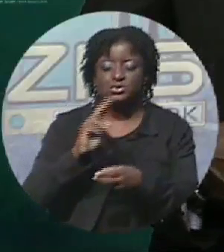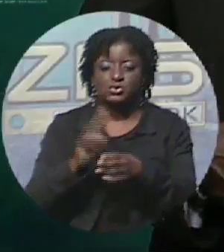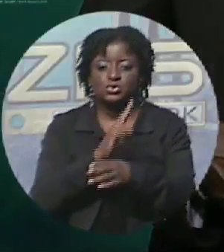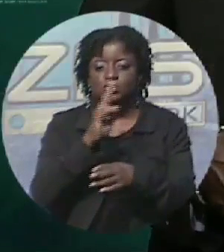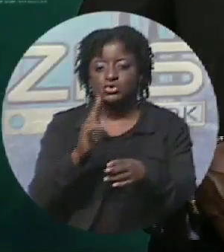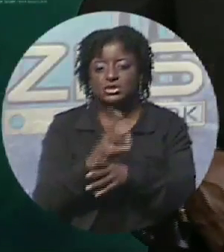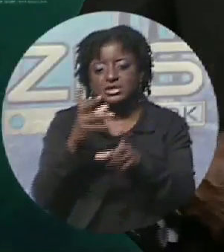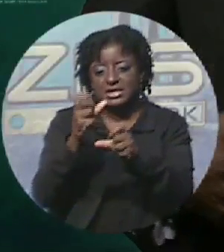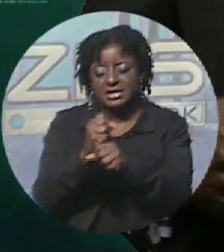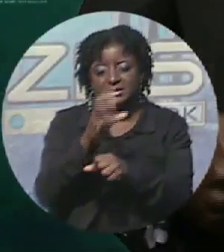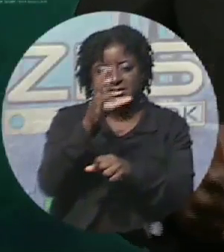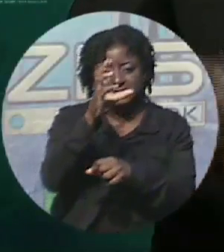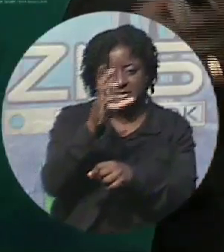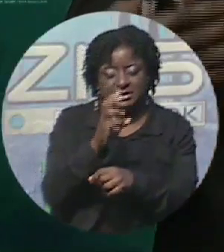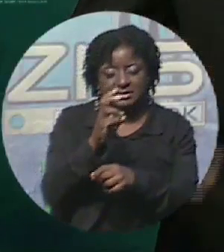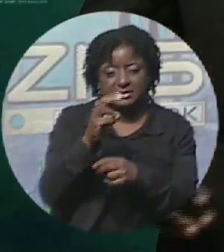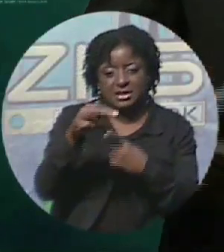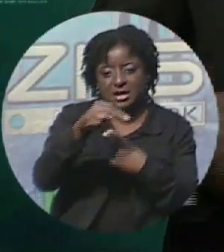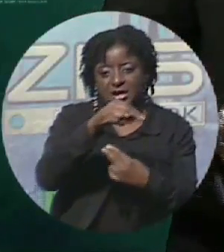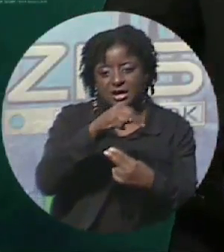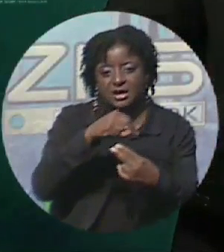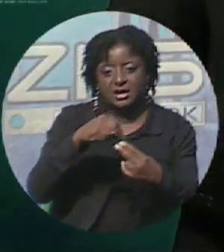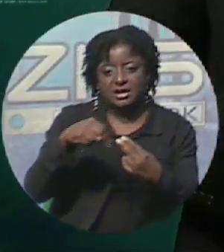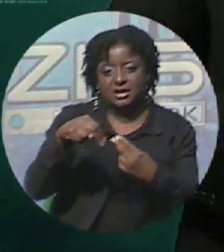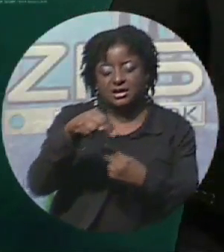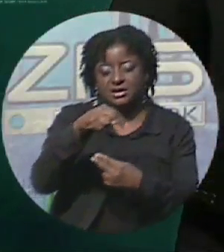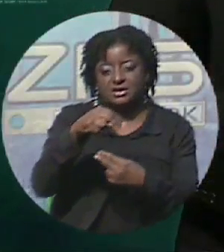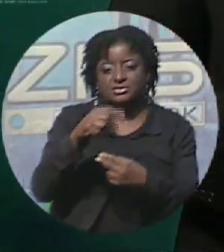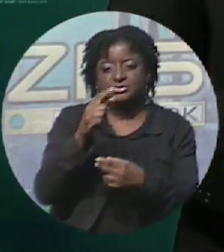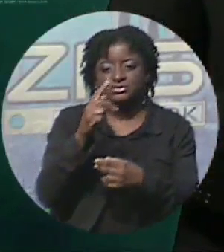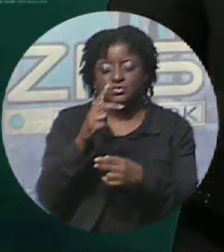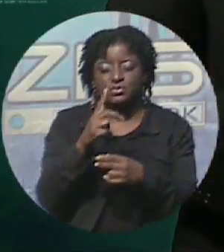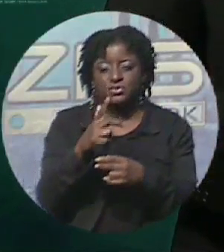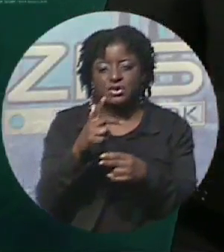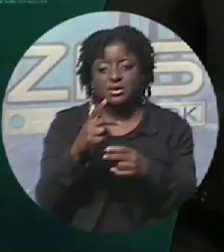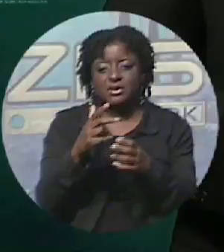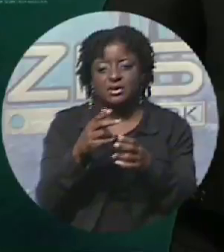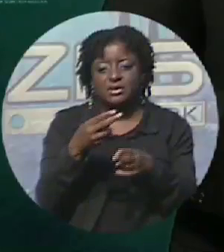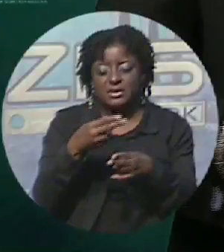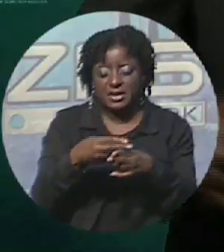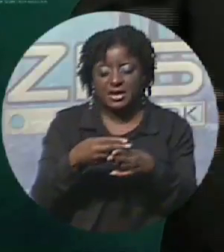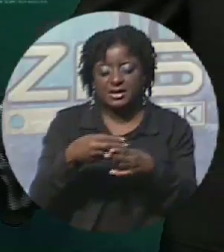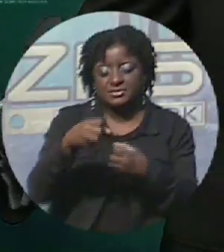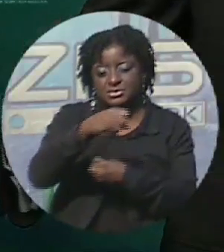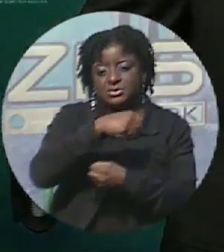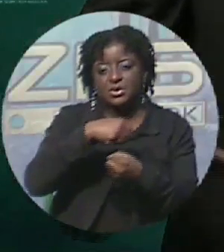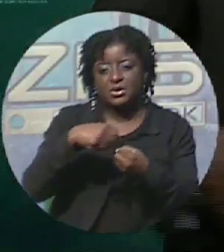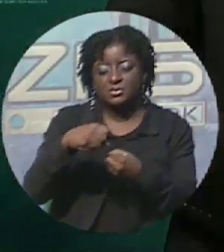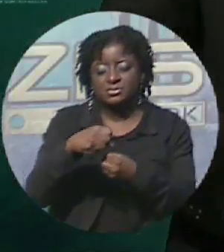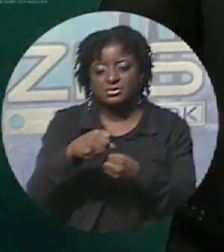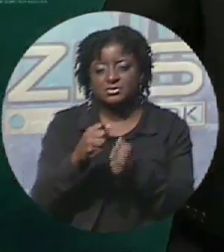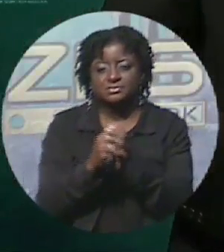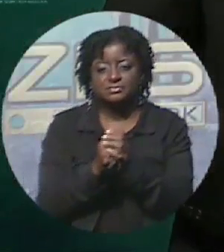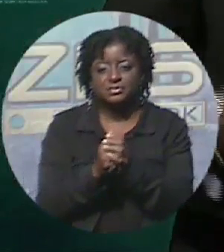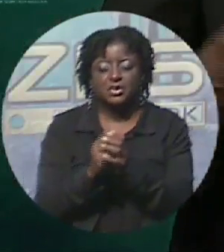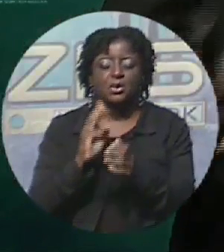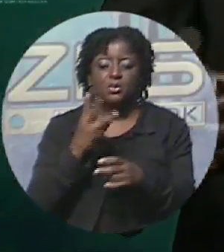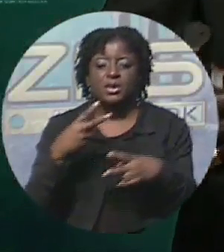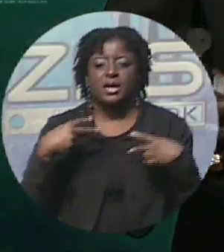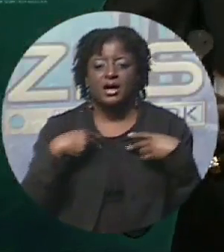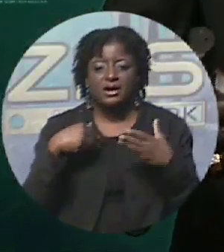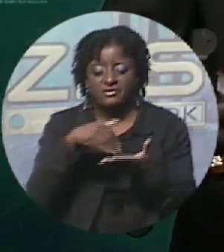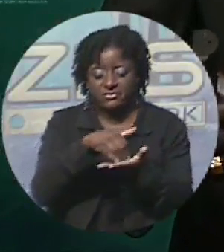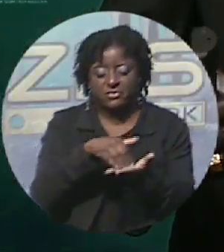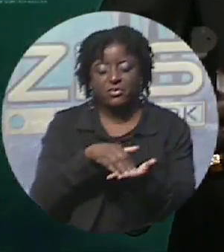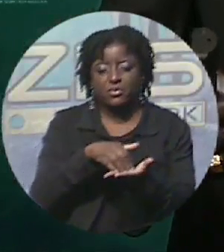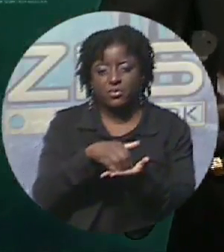storms. So you can see there will be a significant reduction in those numbers this particular season. Reason being, we do have that weak